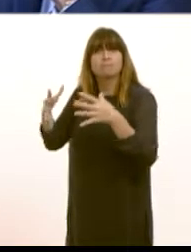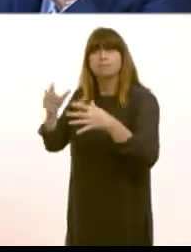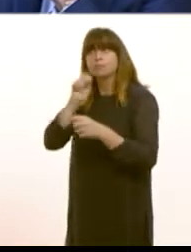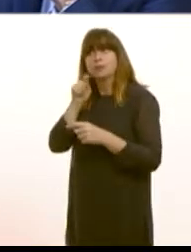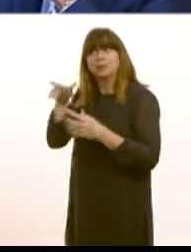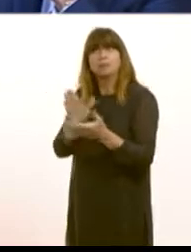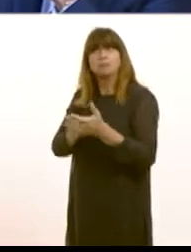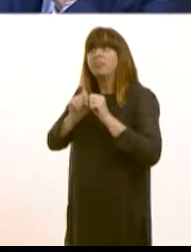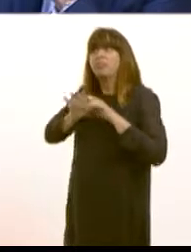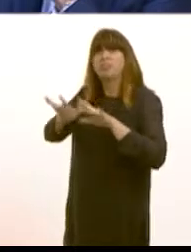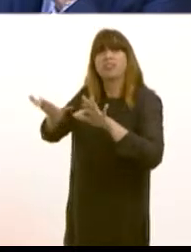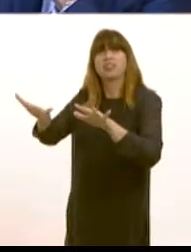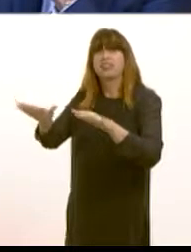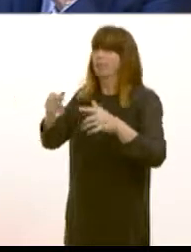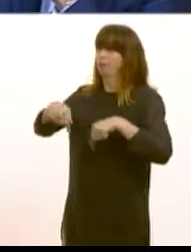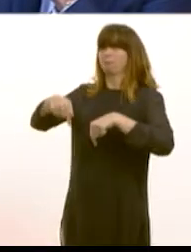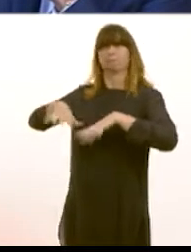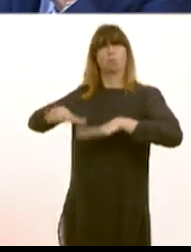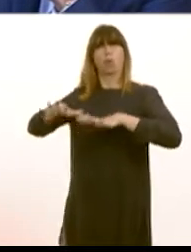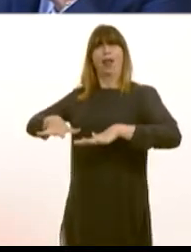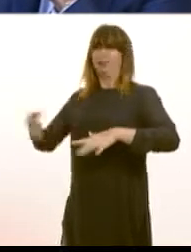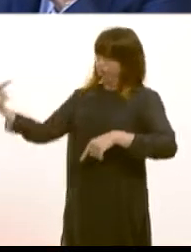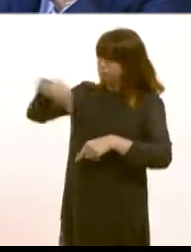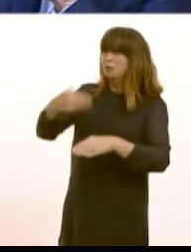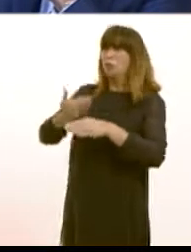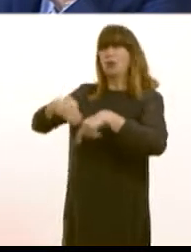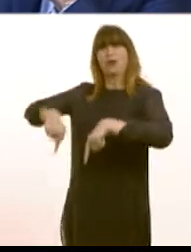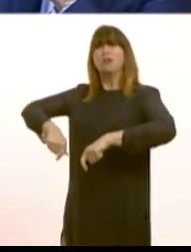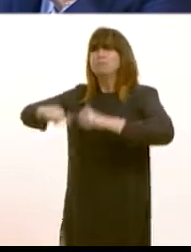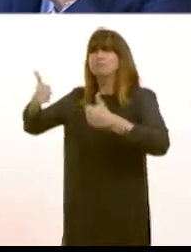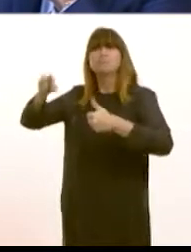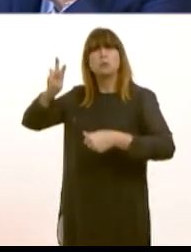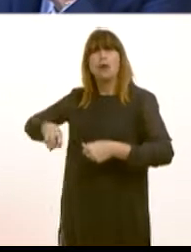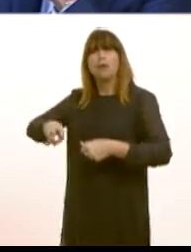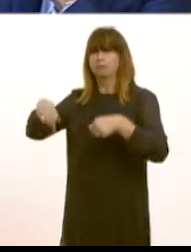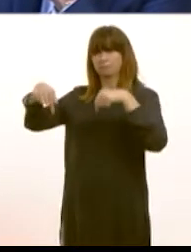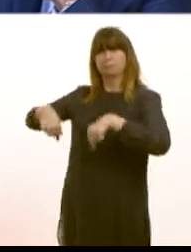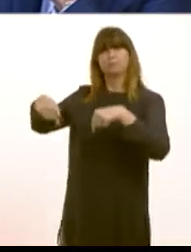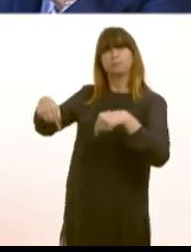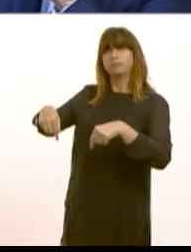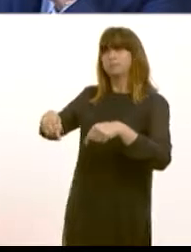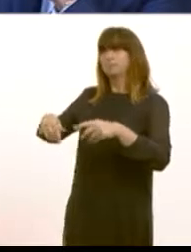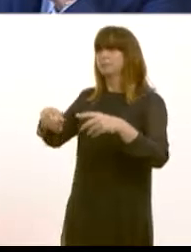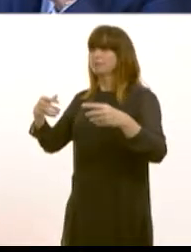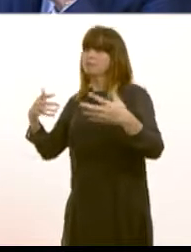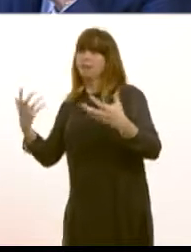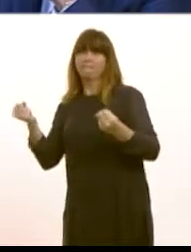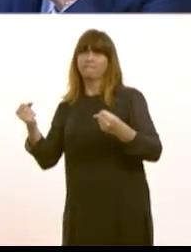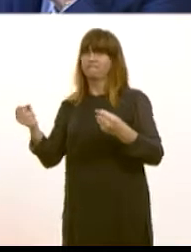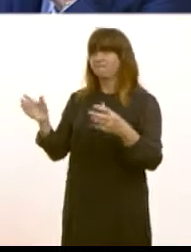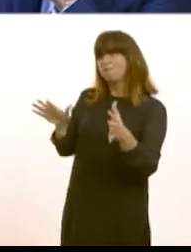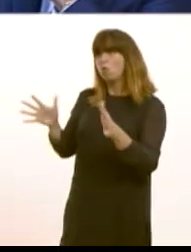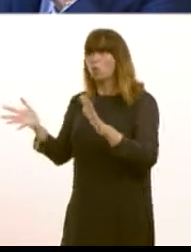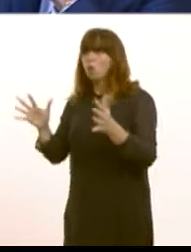again portray Wales as a good place to be a doctor, and of course that we can provide the flexibility that the profession now needs, moving